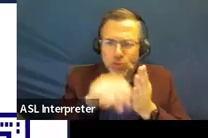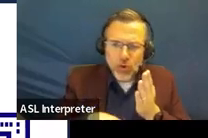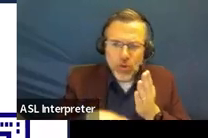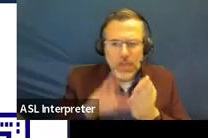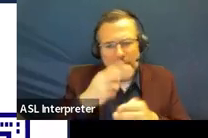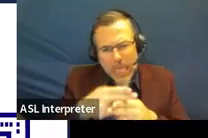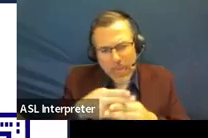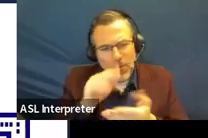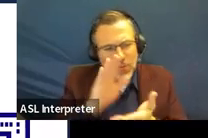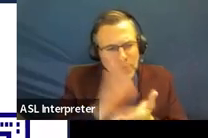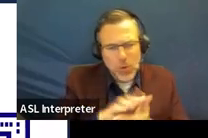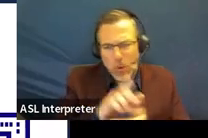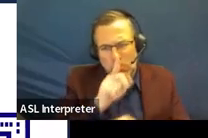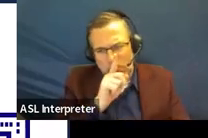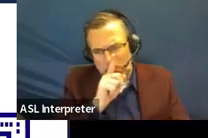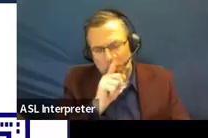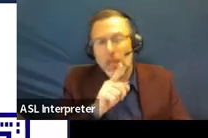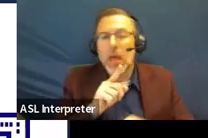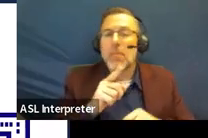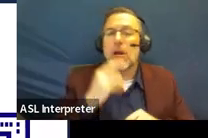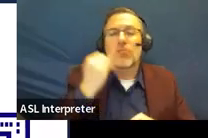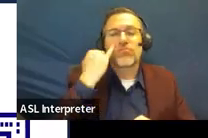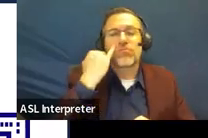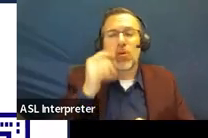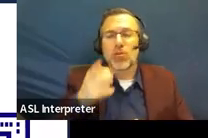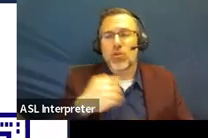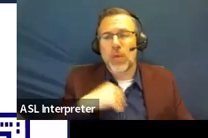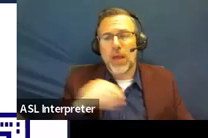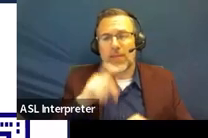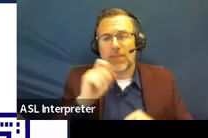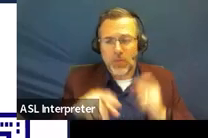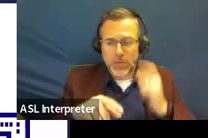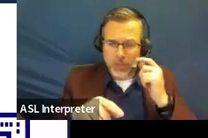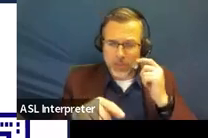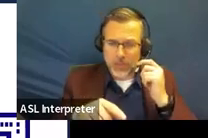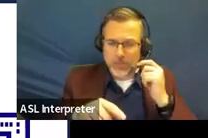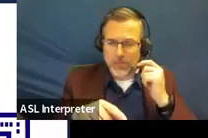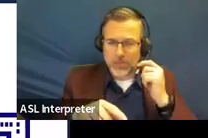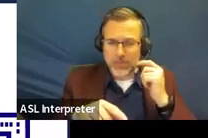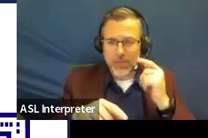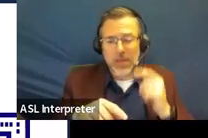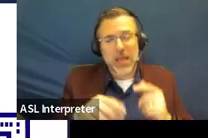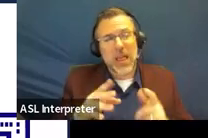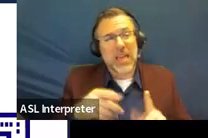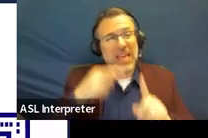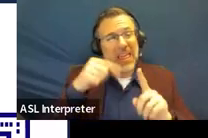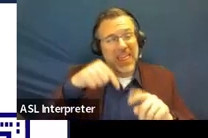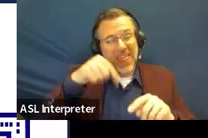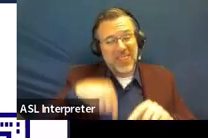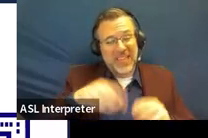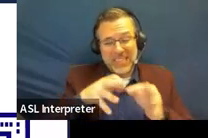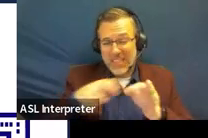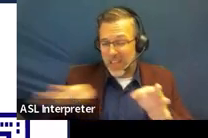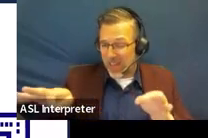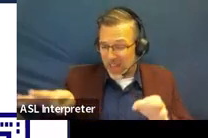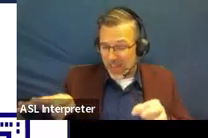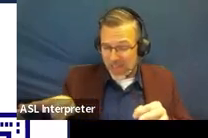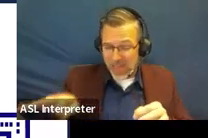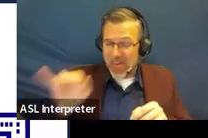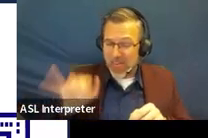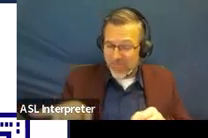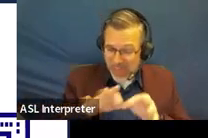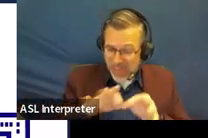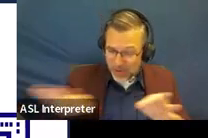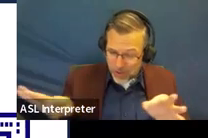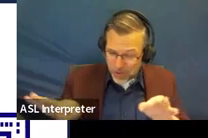put it in an IEP. But if you had a question about is a goal compliant? Is it, is the data point strong